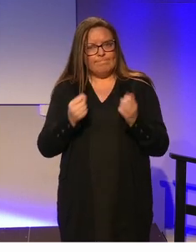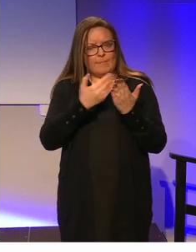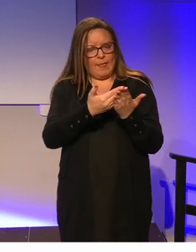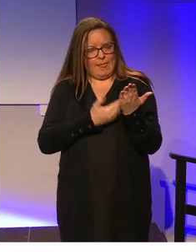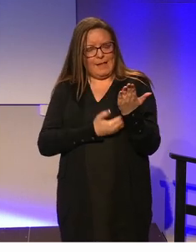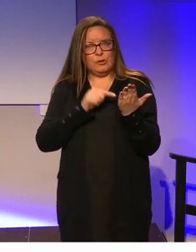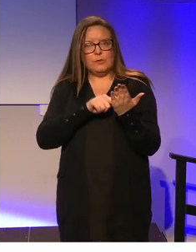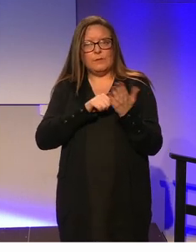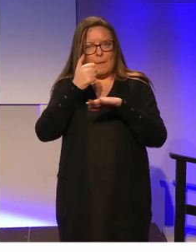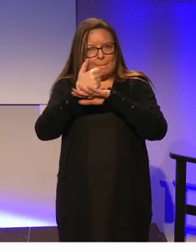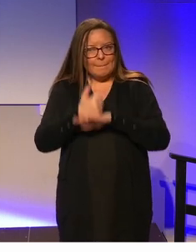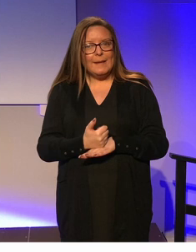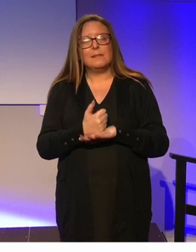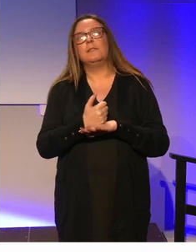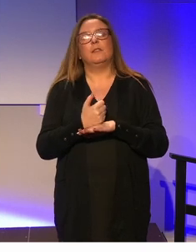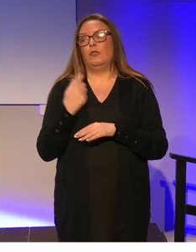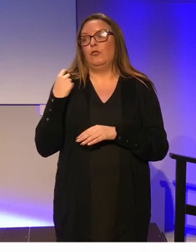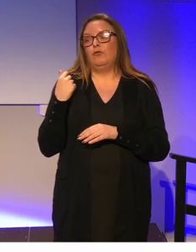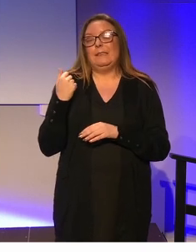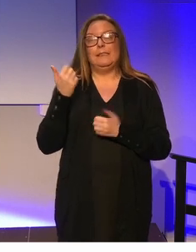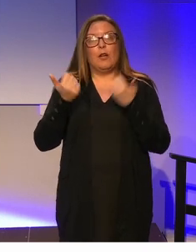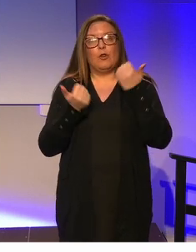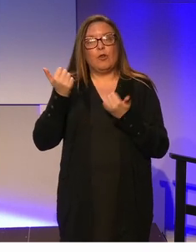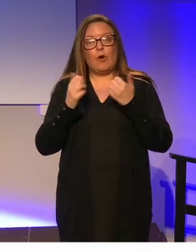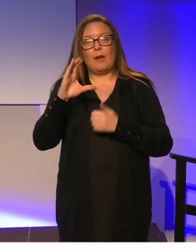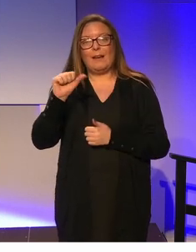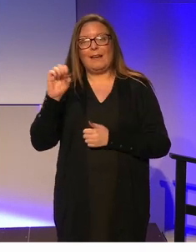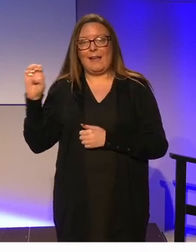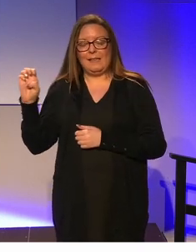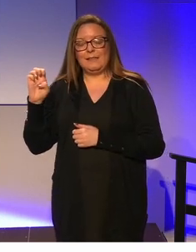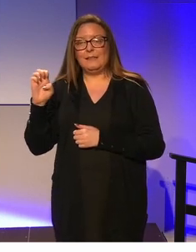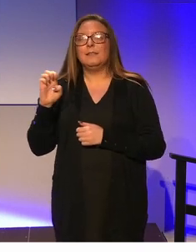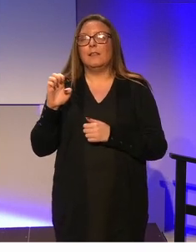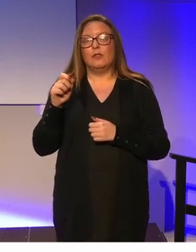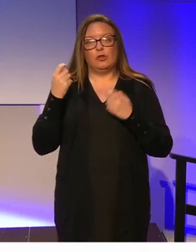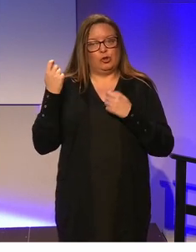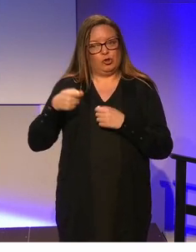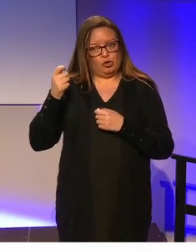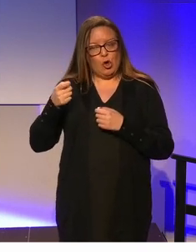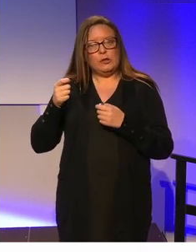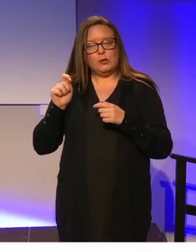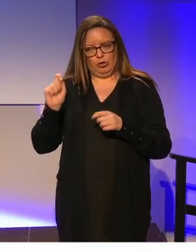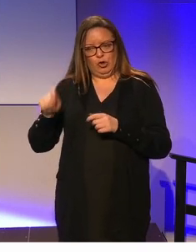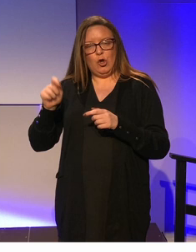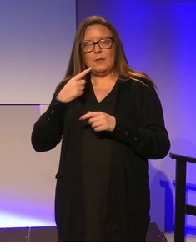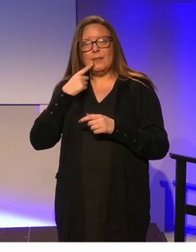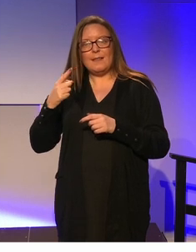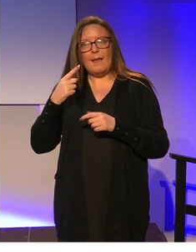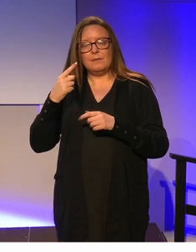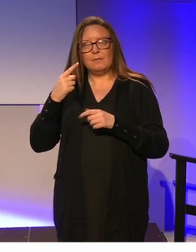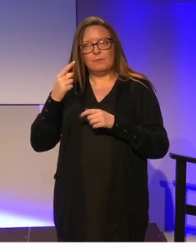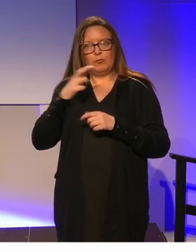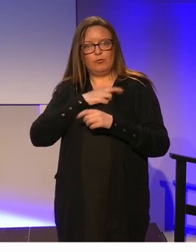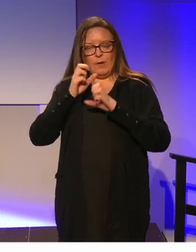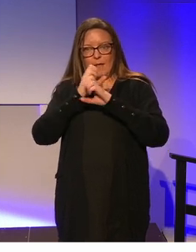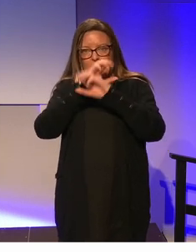basis, and this is from a very recent court case from Justice Donnelly. So she said in this ideal world, children with disabilities